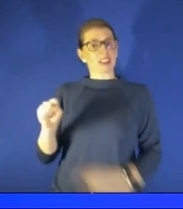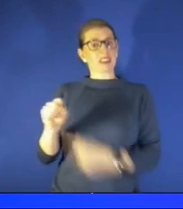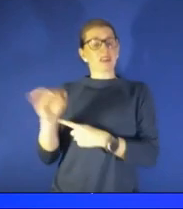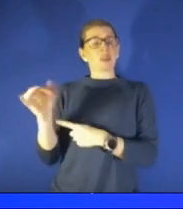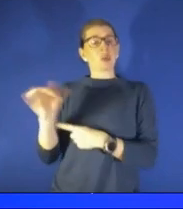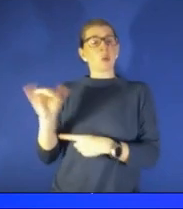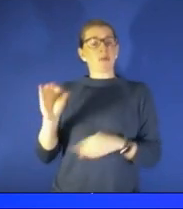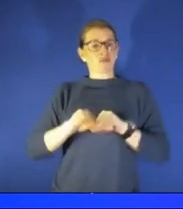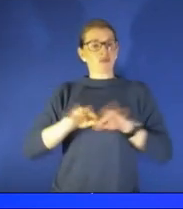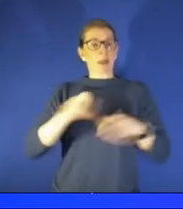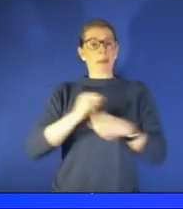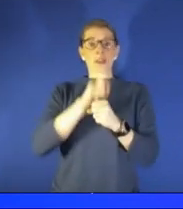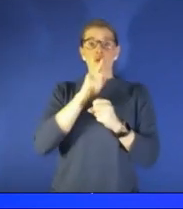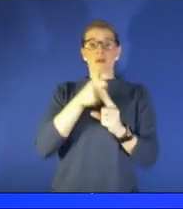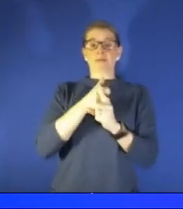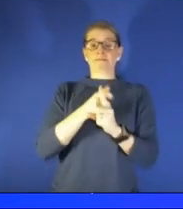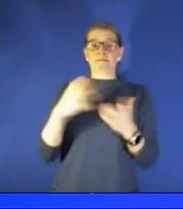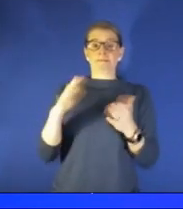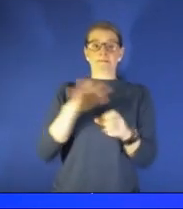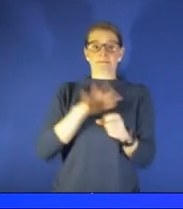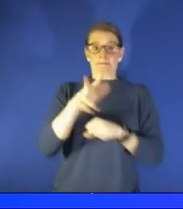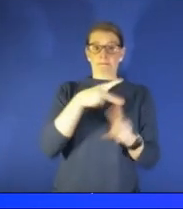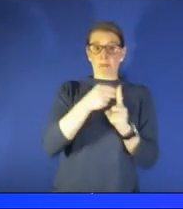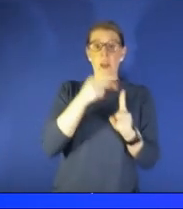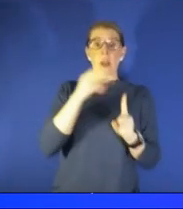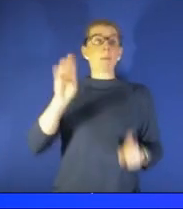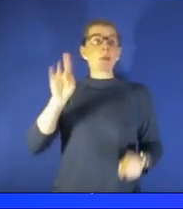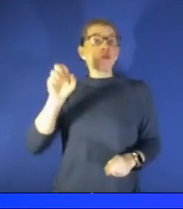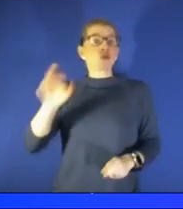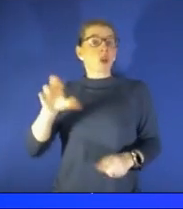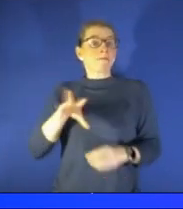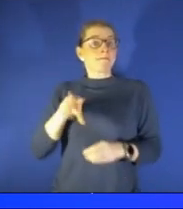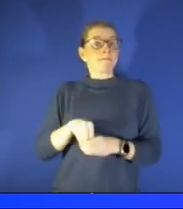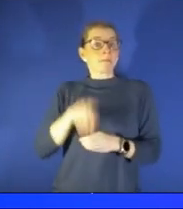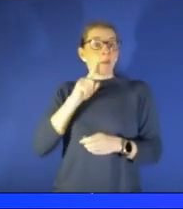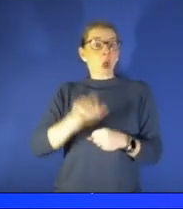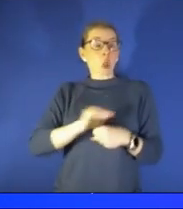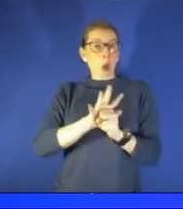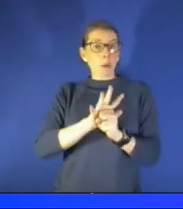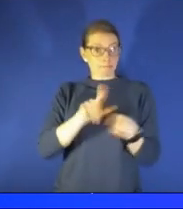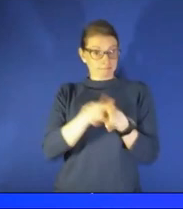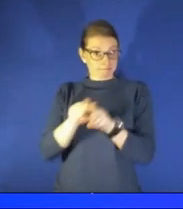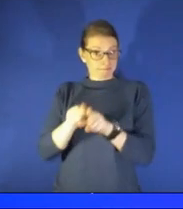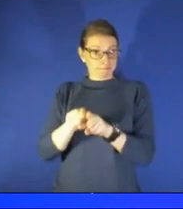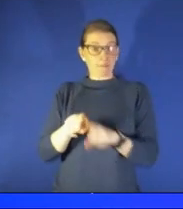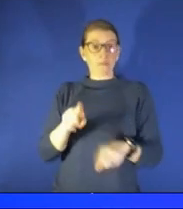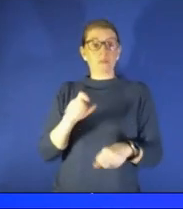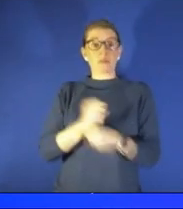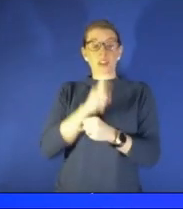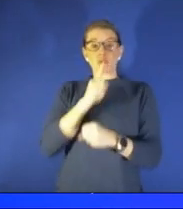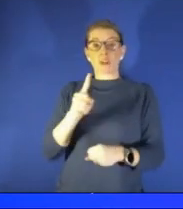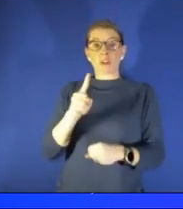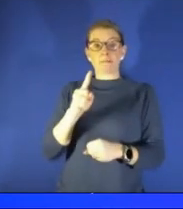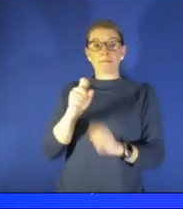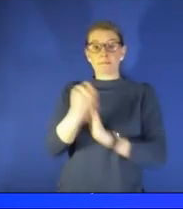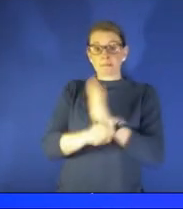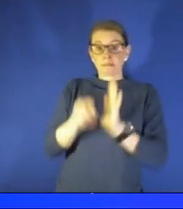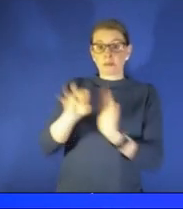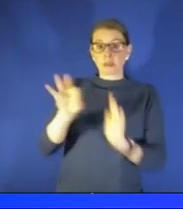you are fully vaccinated including your booster for covid on top of that you need to make sure you have your seasonal influenza vaccination